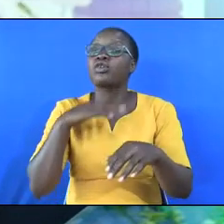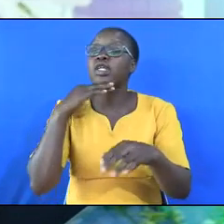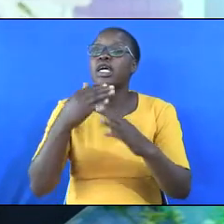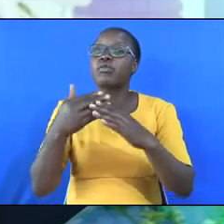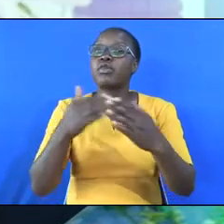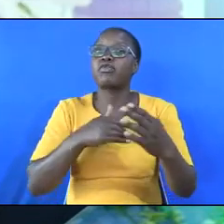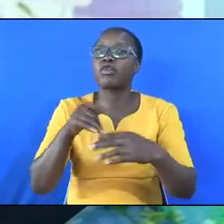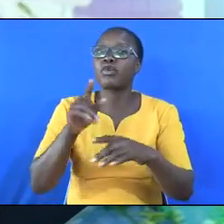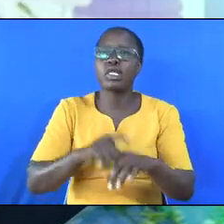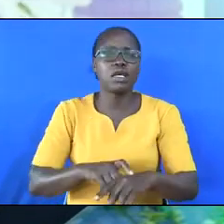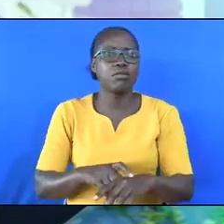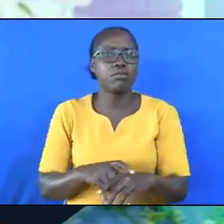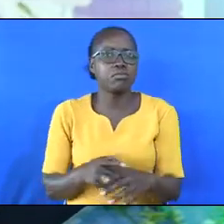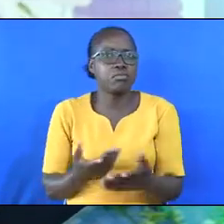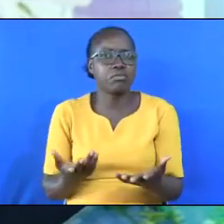time.